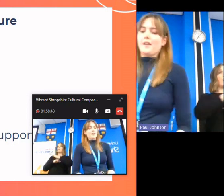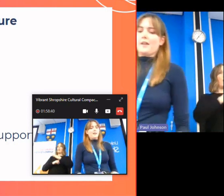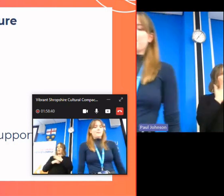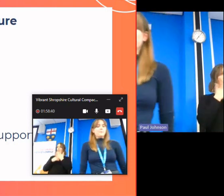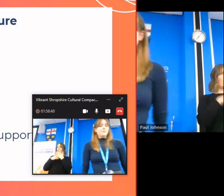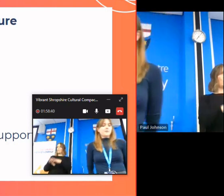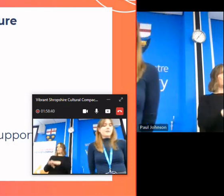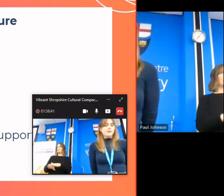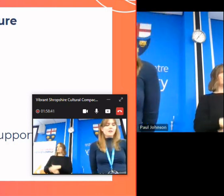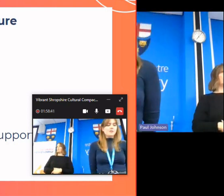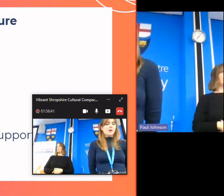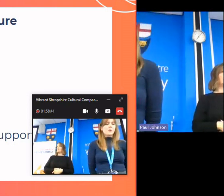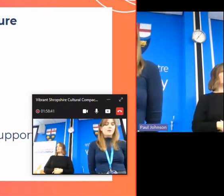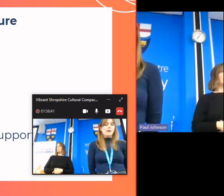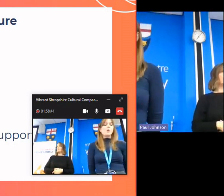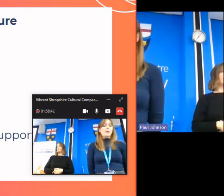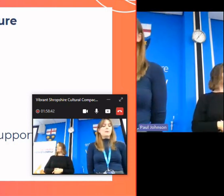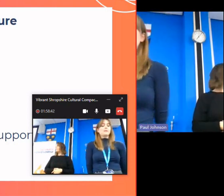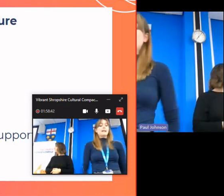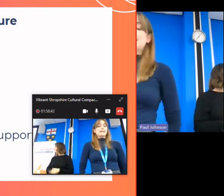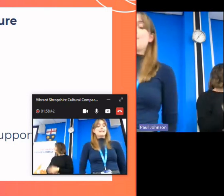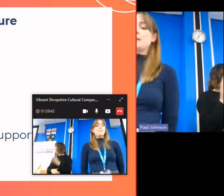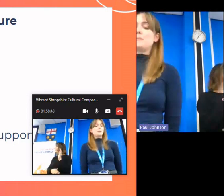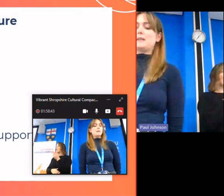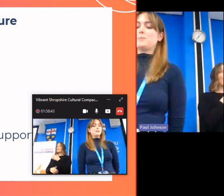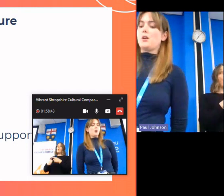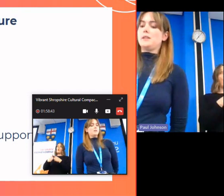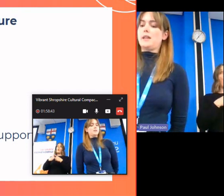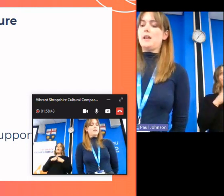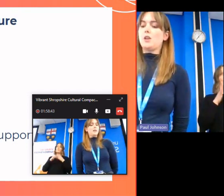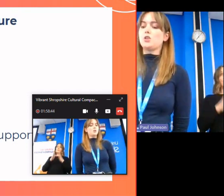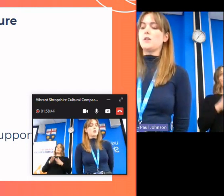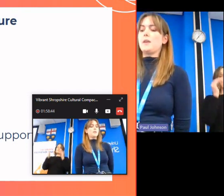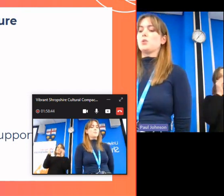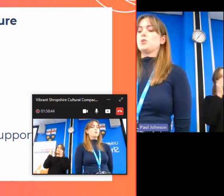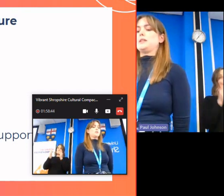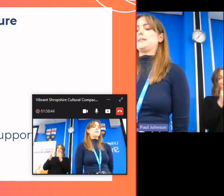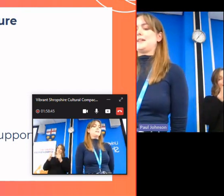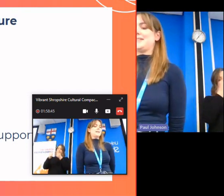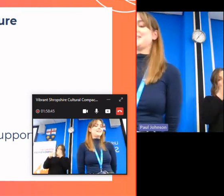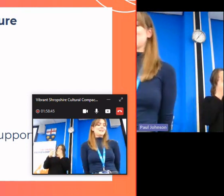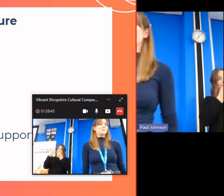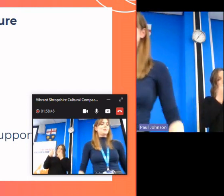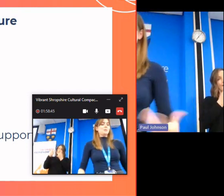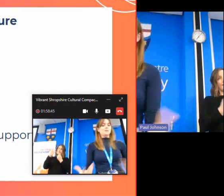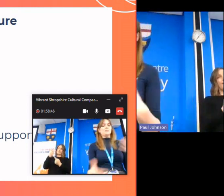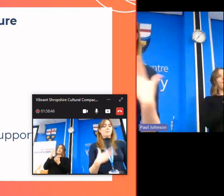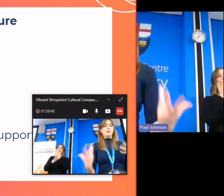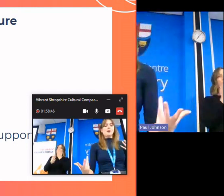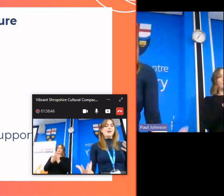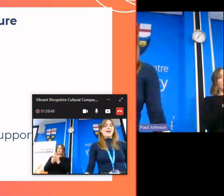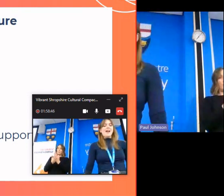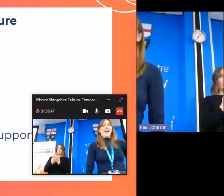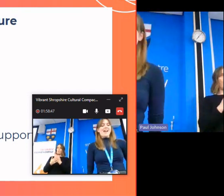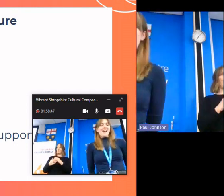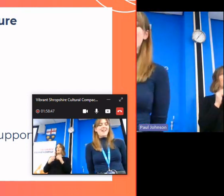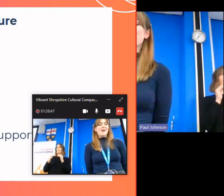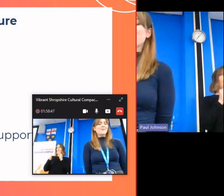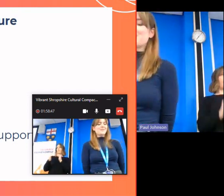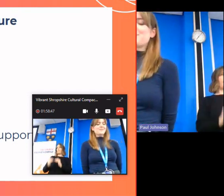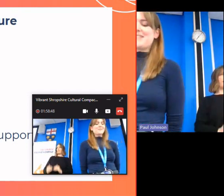so all applicants like i say must meet this priority and show that their project is accessible inclusive blah blah blah